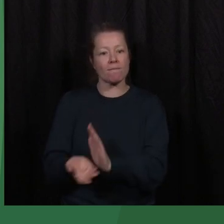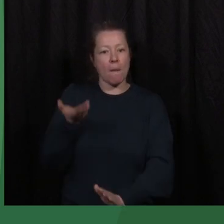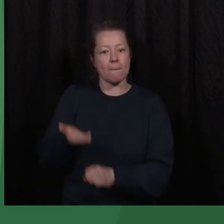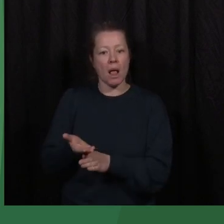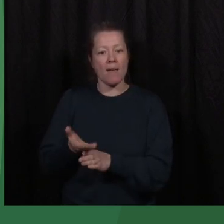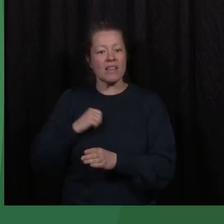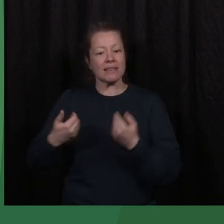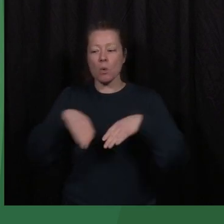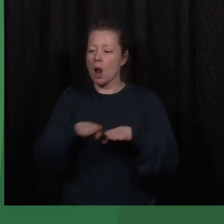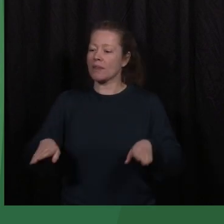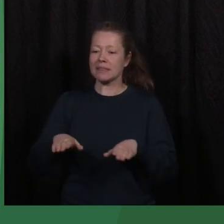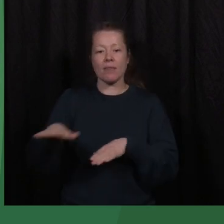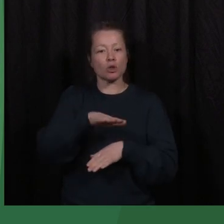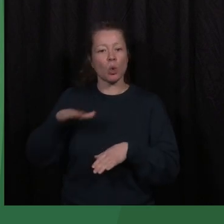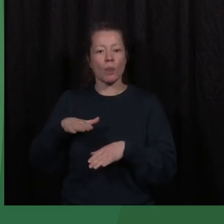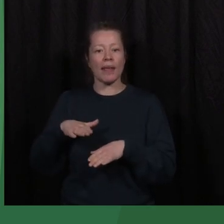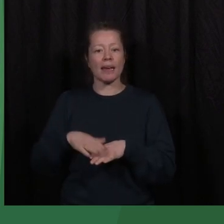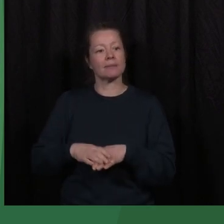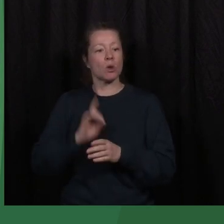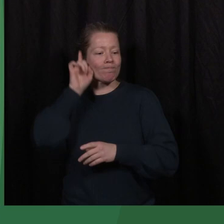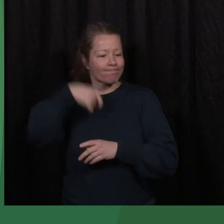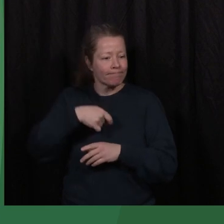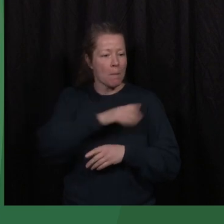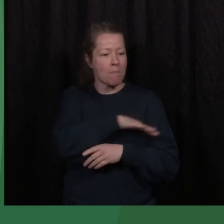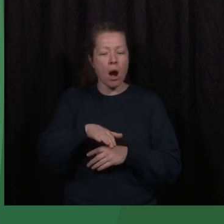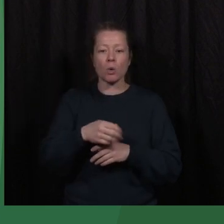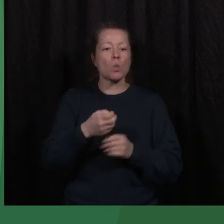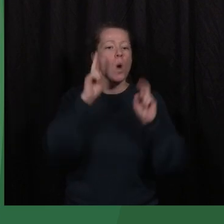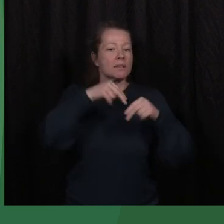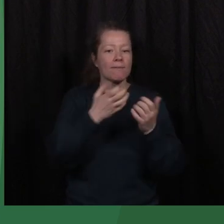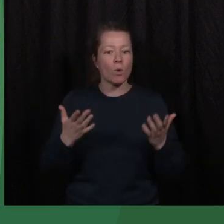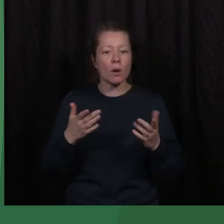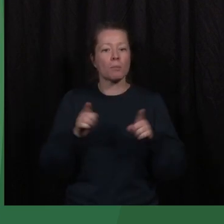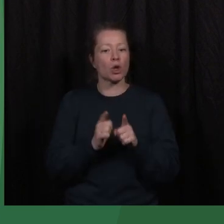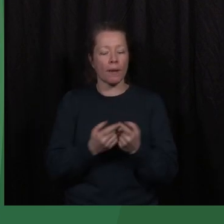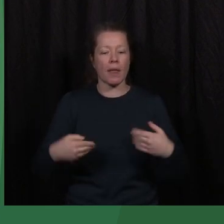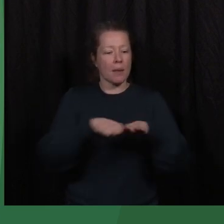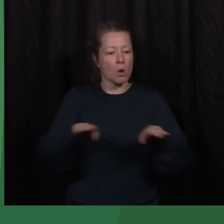anywhere, the cause of autocracy advances and the cause of democracy retreats.